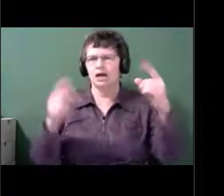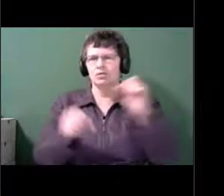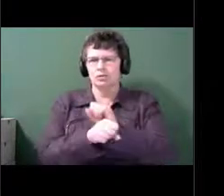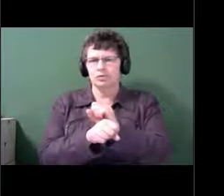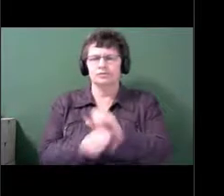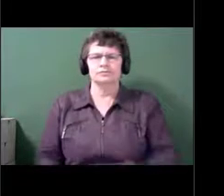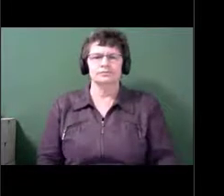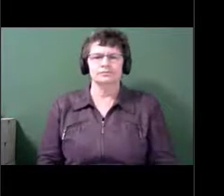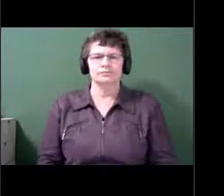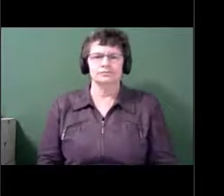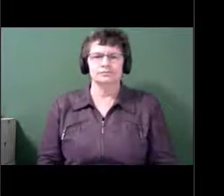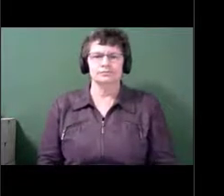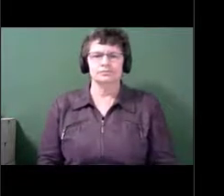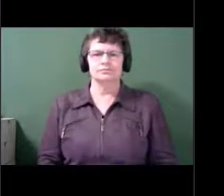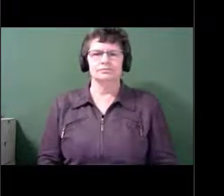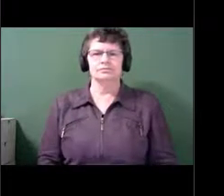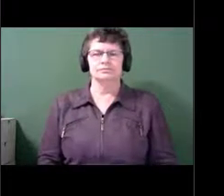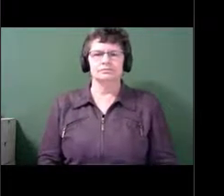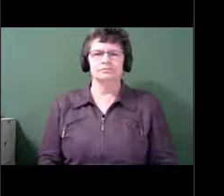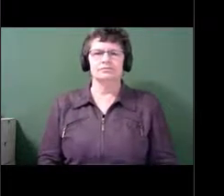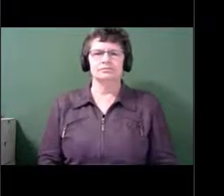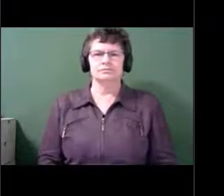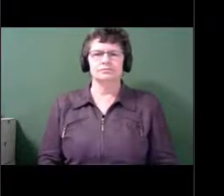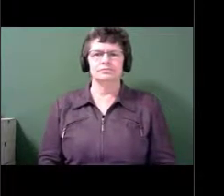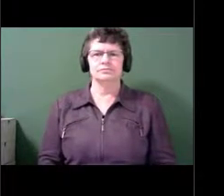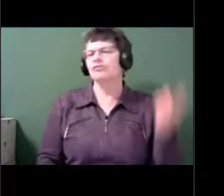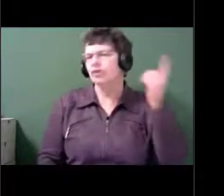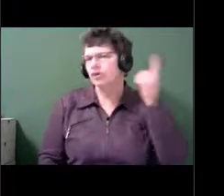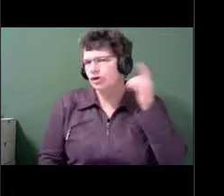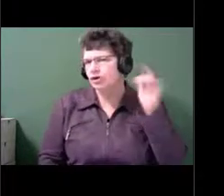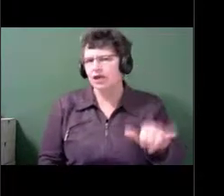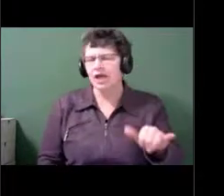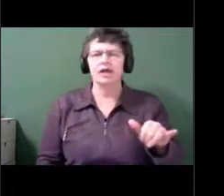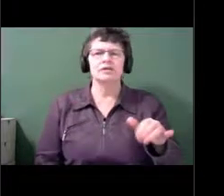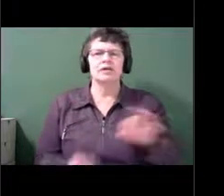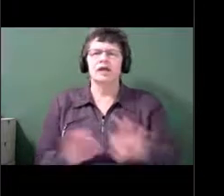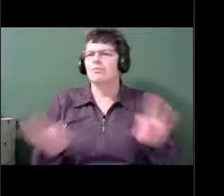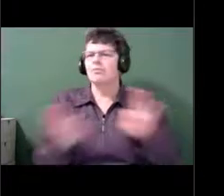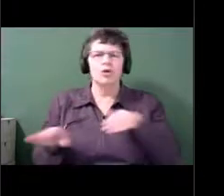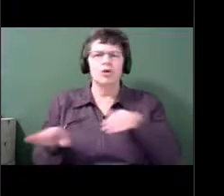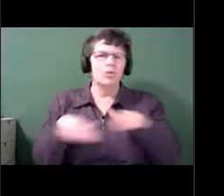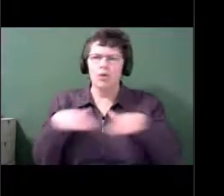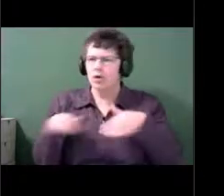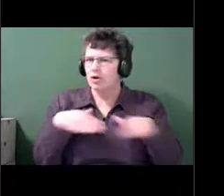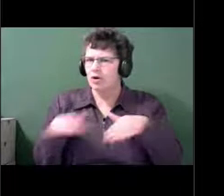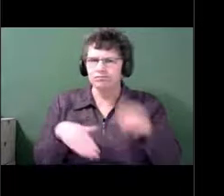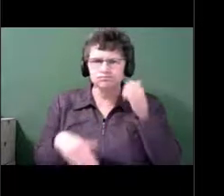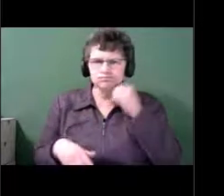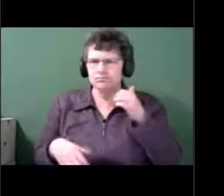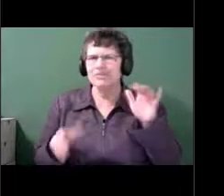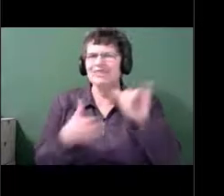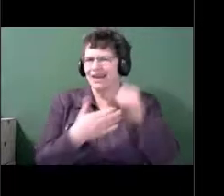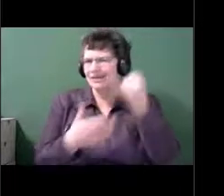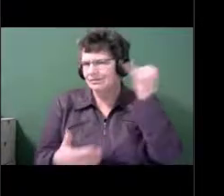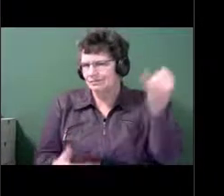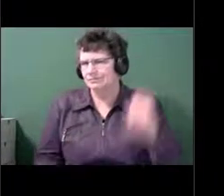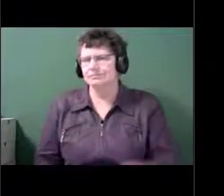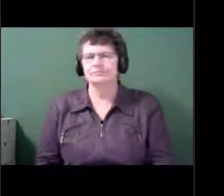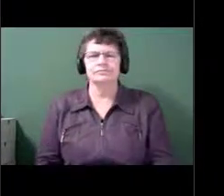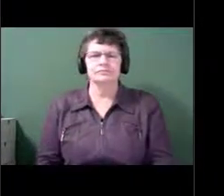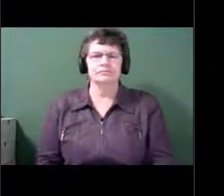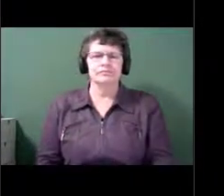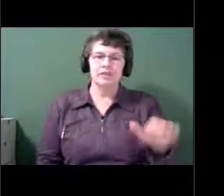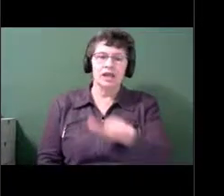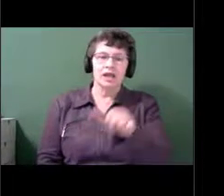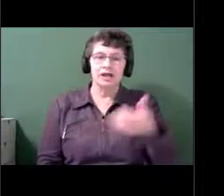about this and the importance of walking, for example. Some of the other things you can do, you know,